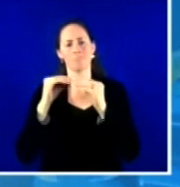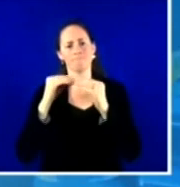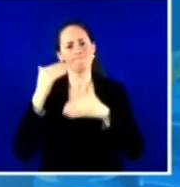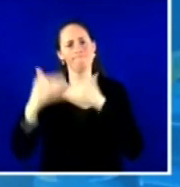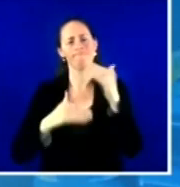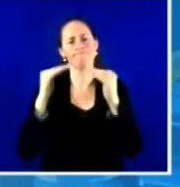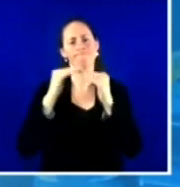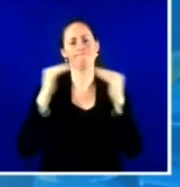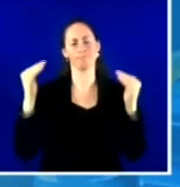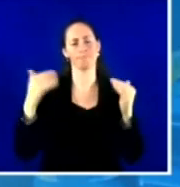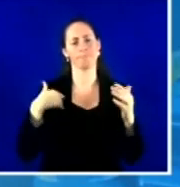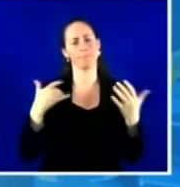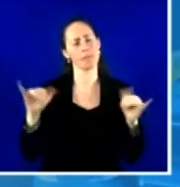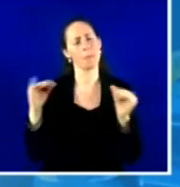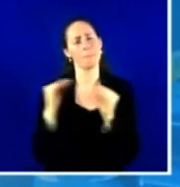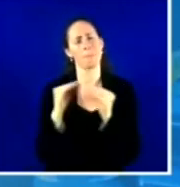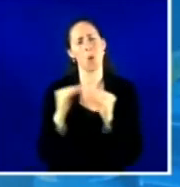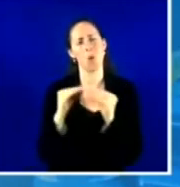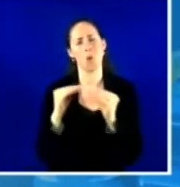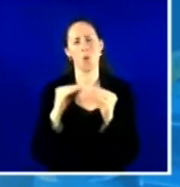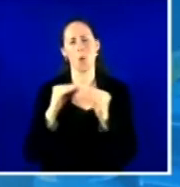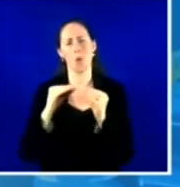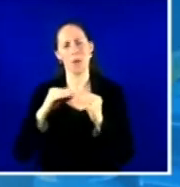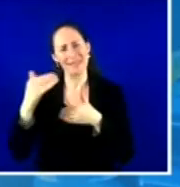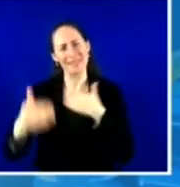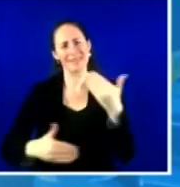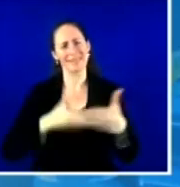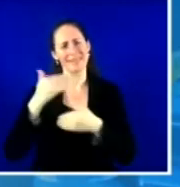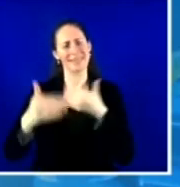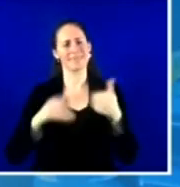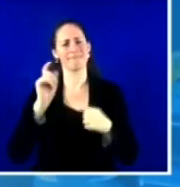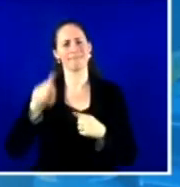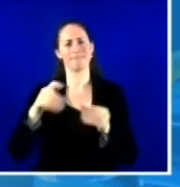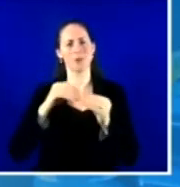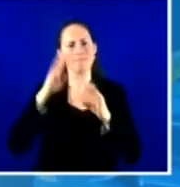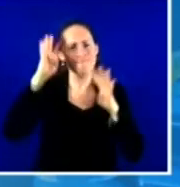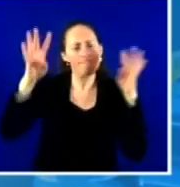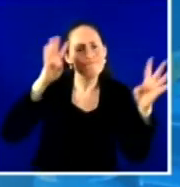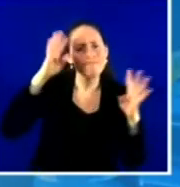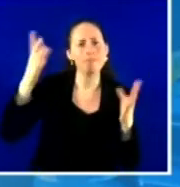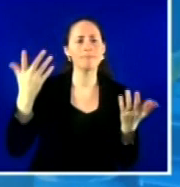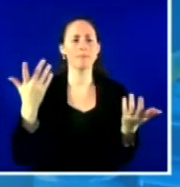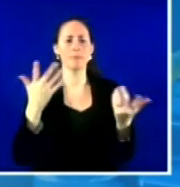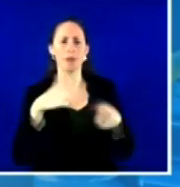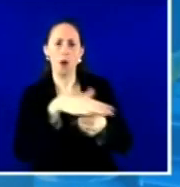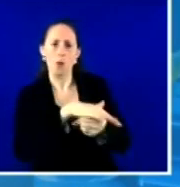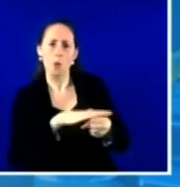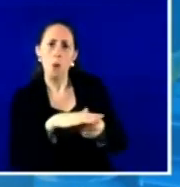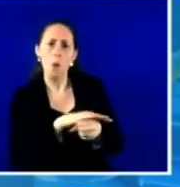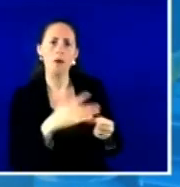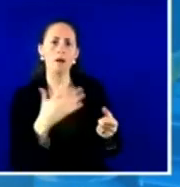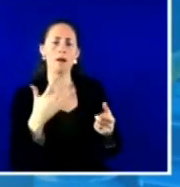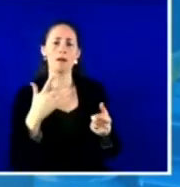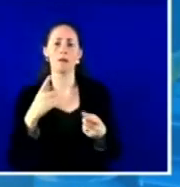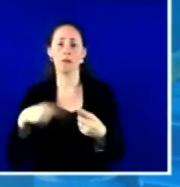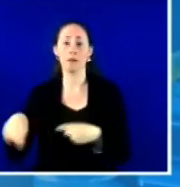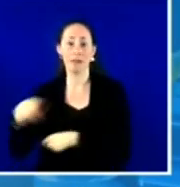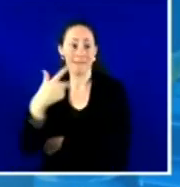we're hearing about. It's going to be hyper-local for sure. We have to bring vaccine to people. We have to do it in partnership,